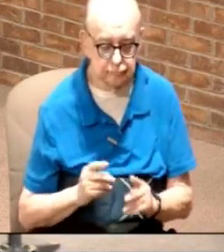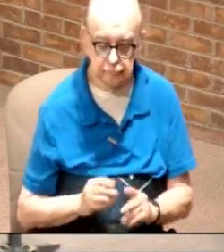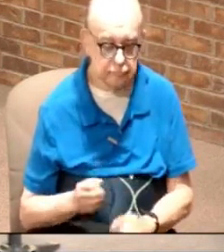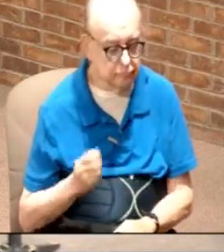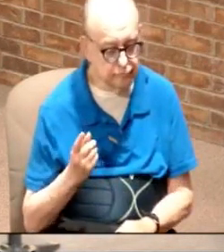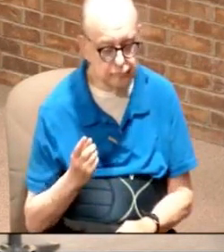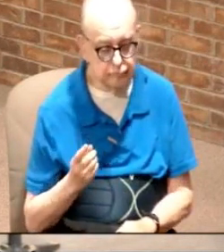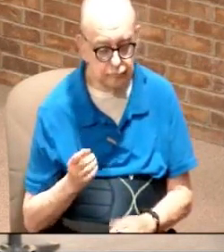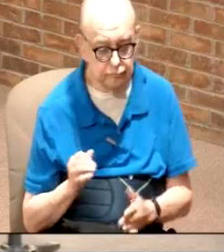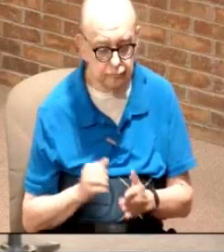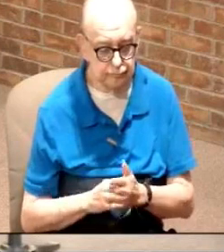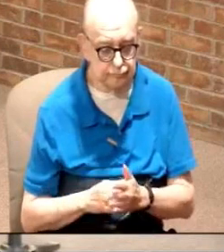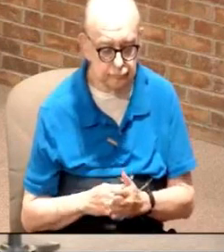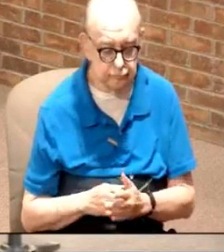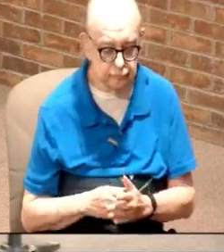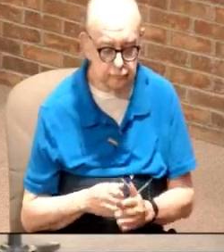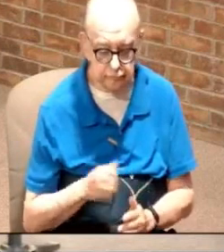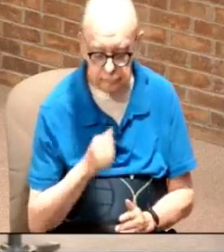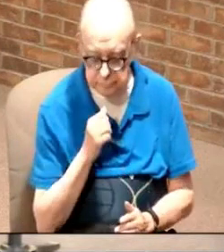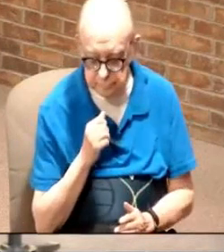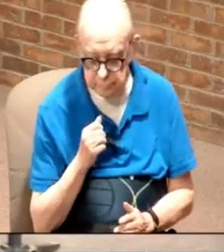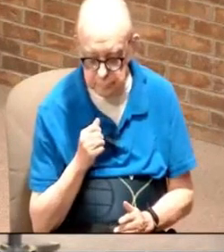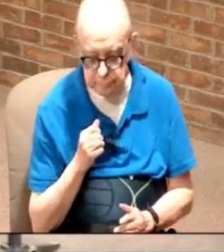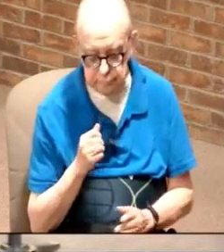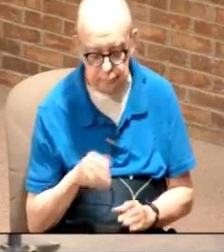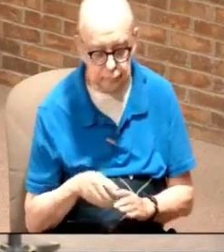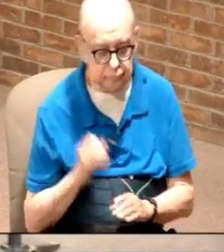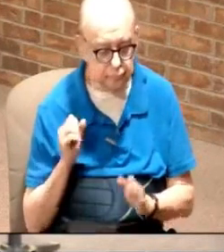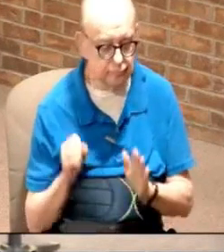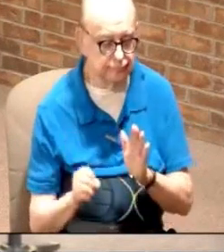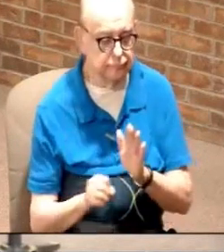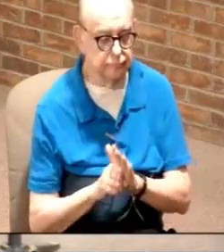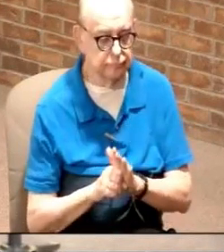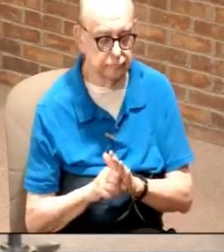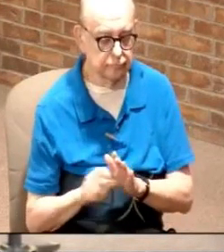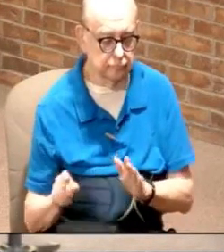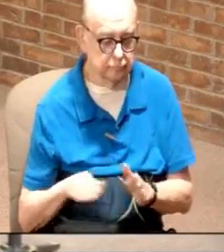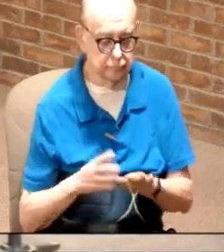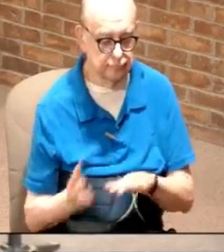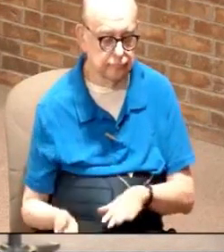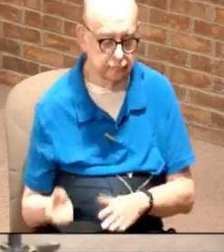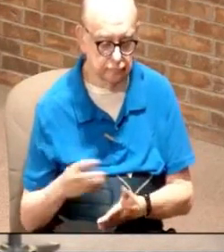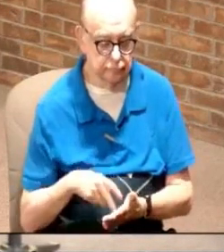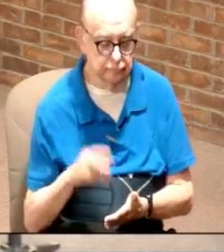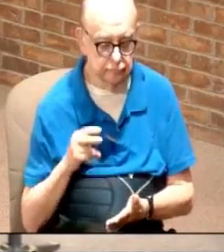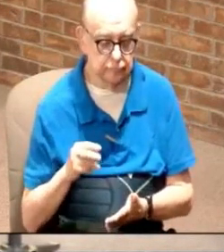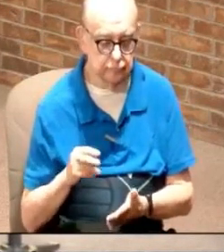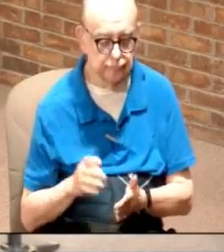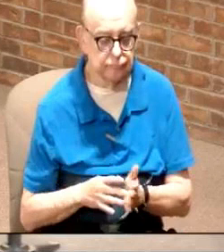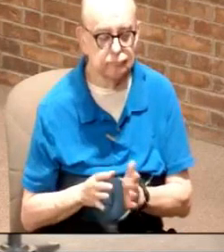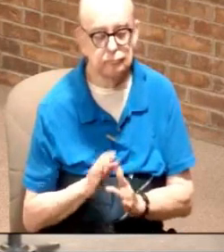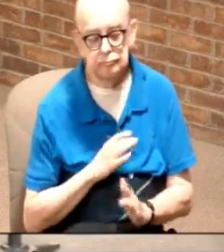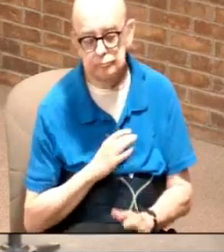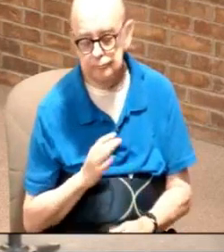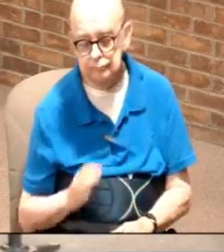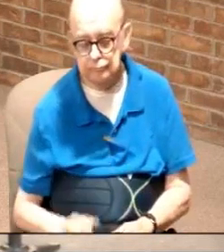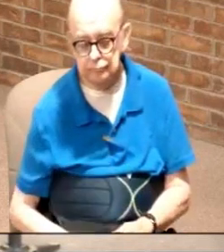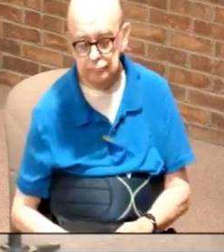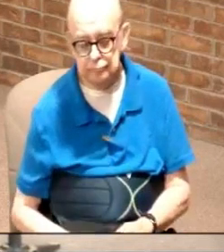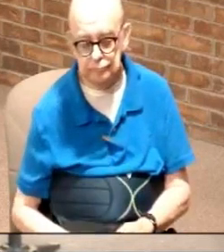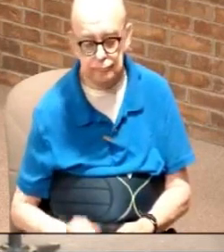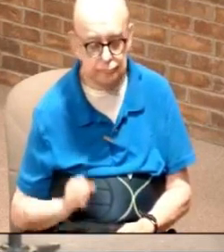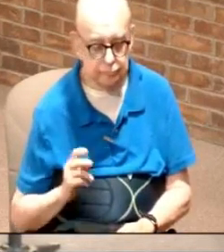not understand that communion is an external symbol of the death and the resurrection of Jesus Christ,